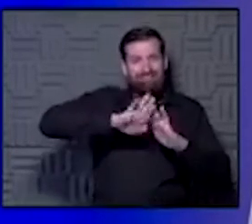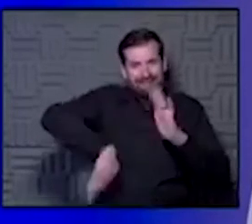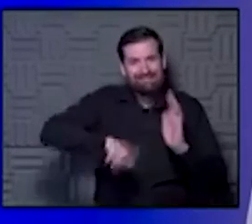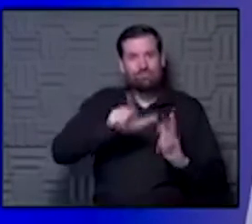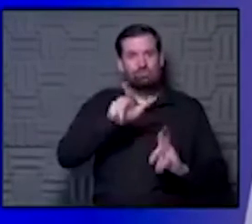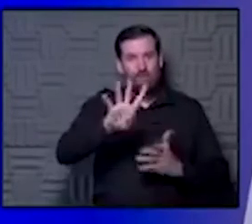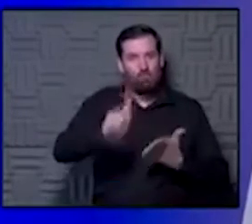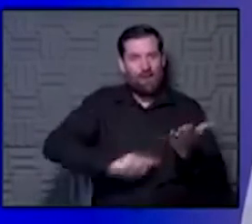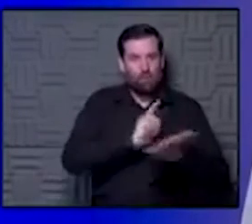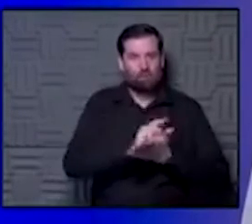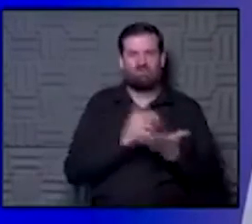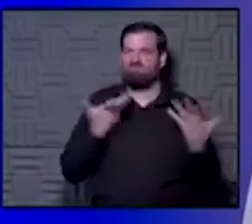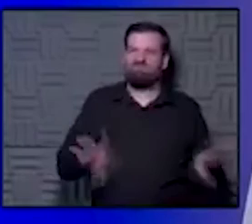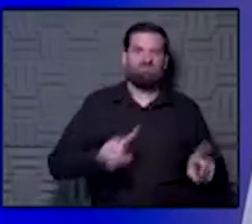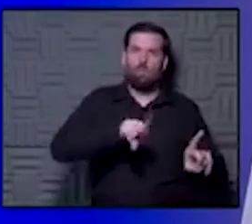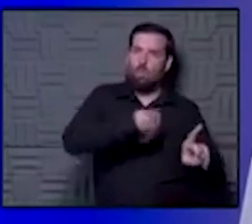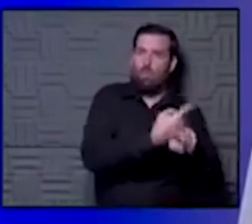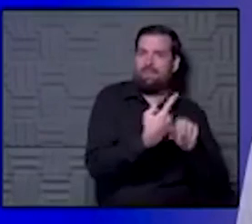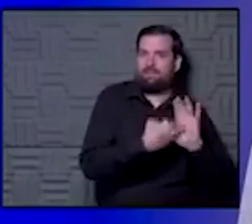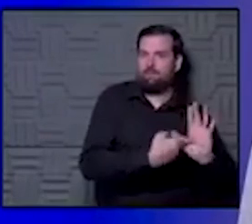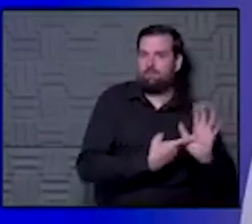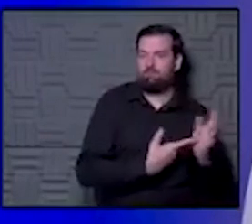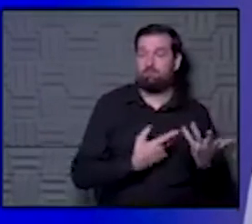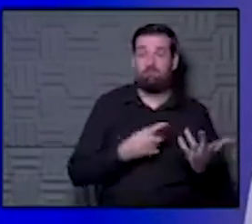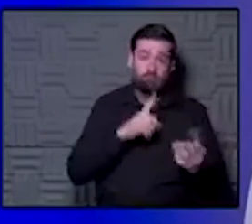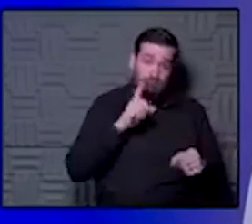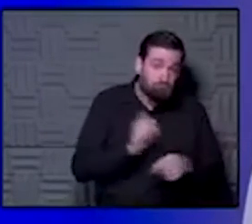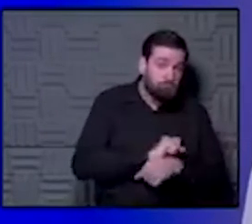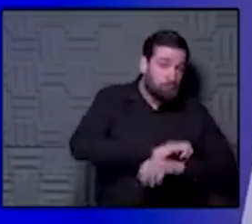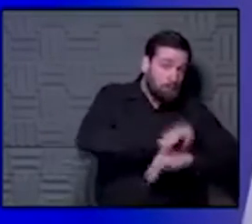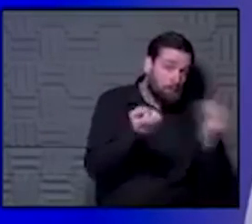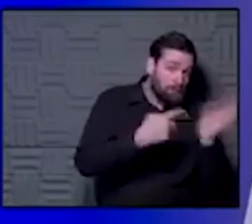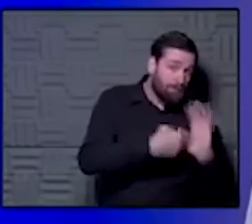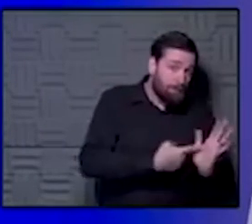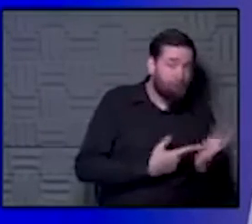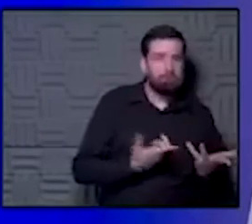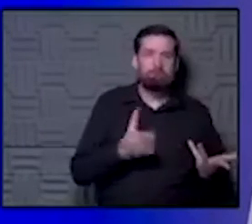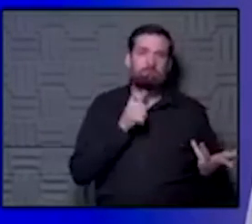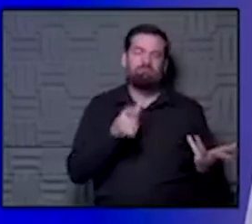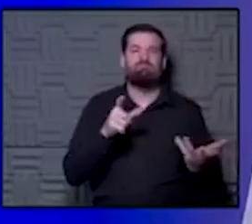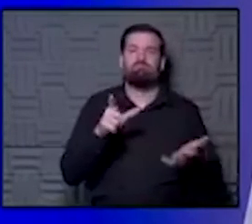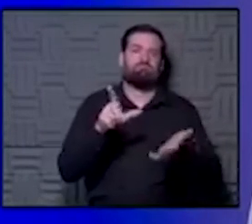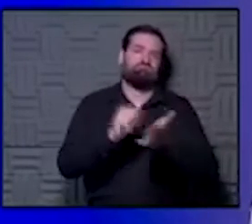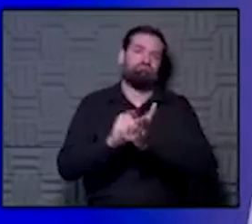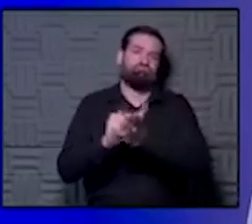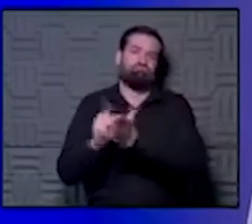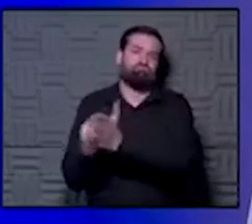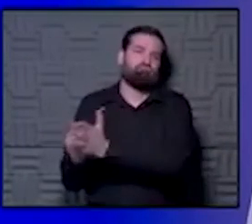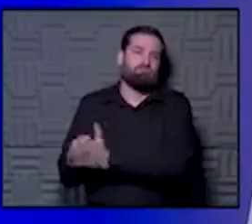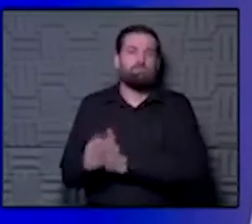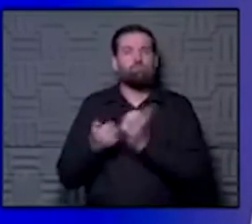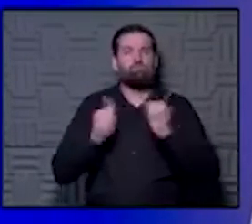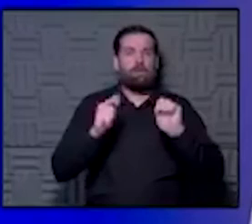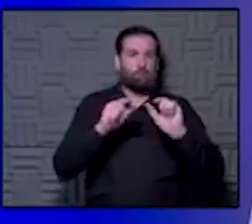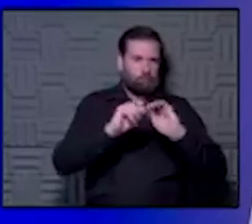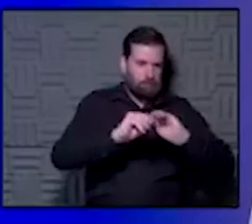was his only symptom. So it's very difficult to say if you are truly asymptomatic. And this plays out in the literature all the time, and they do try to qualify. There